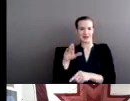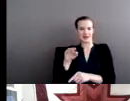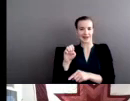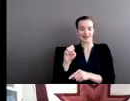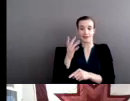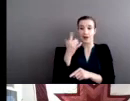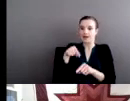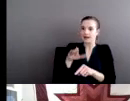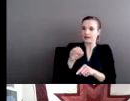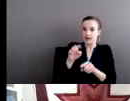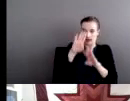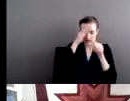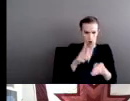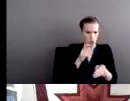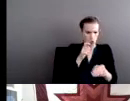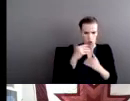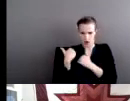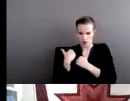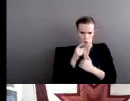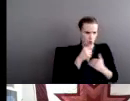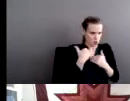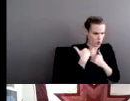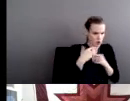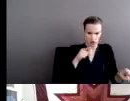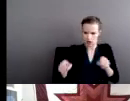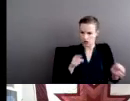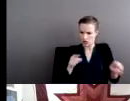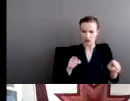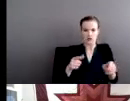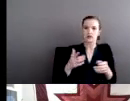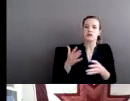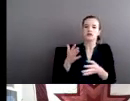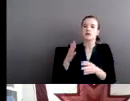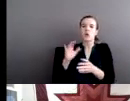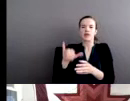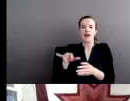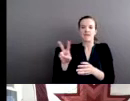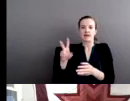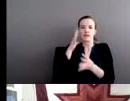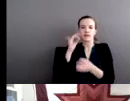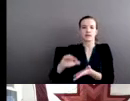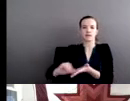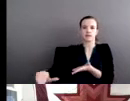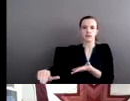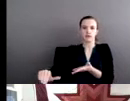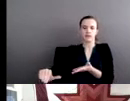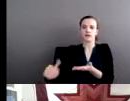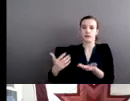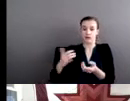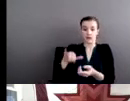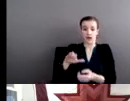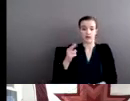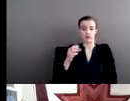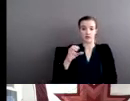became appealed to different courts. It was the Choctaw tribe against